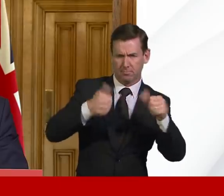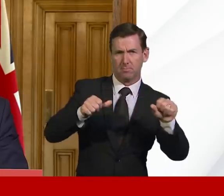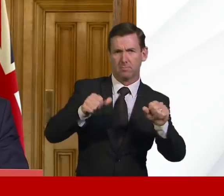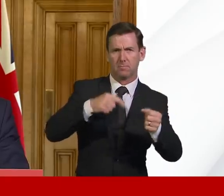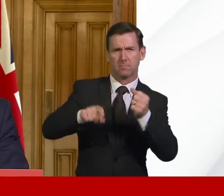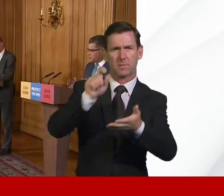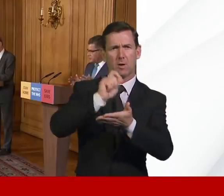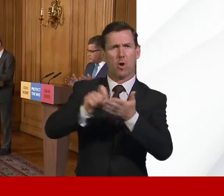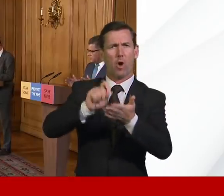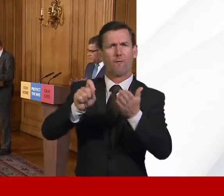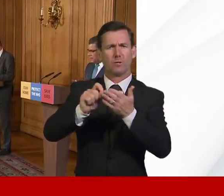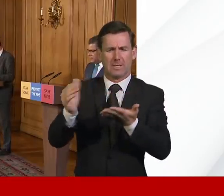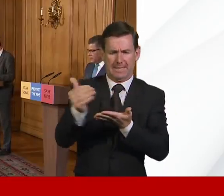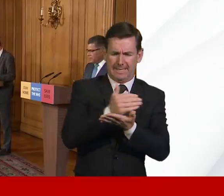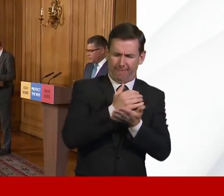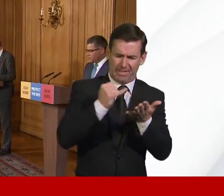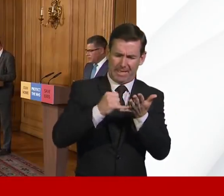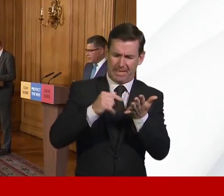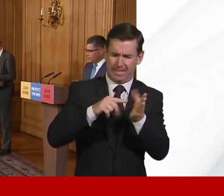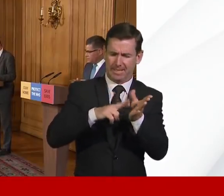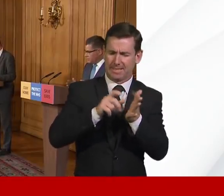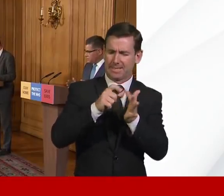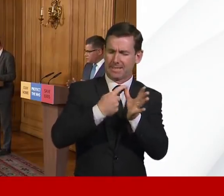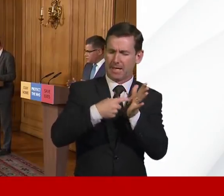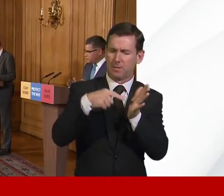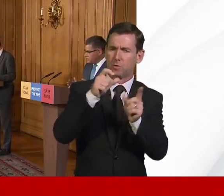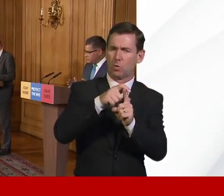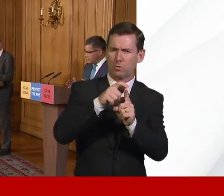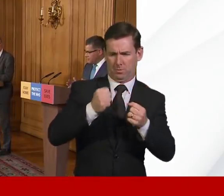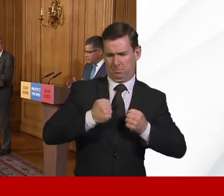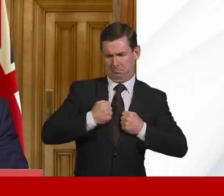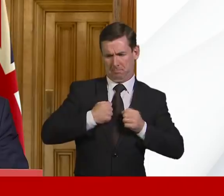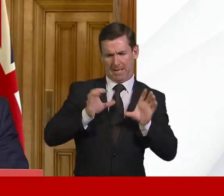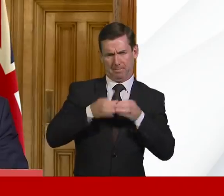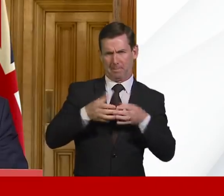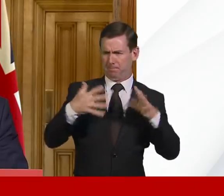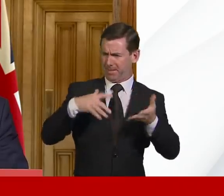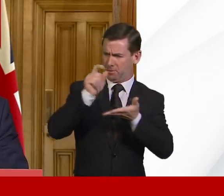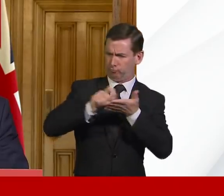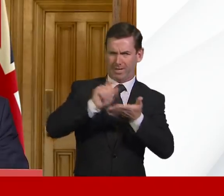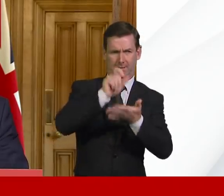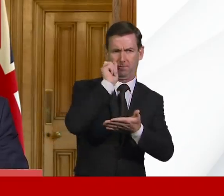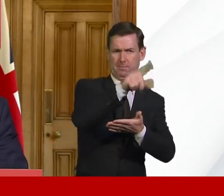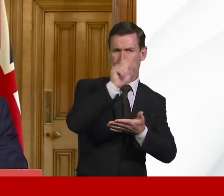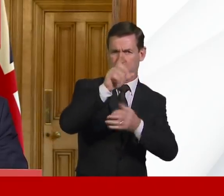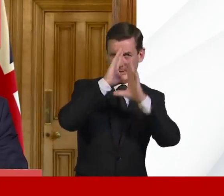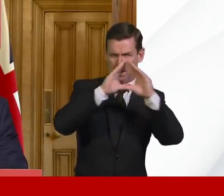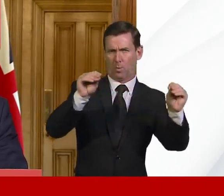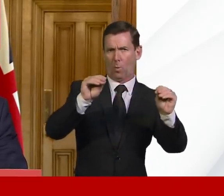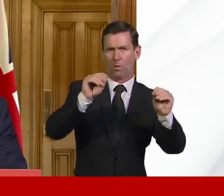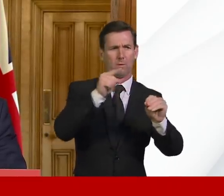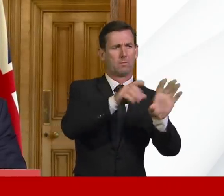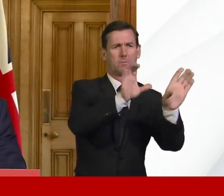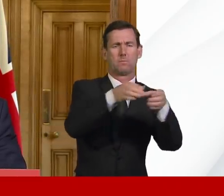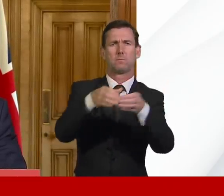Product Safety and Standards, which actually sits in my department, has written to notified bodies on this issue. The notified bodies